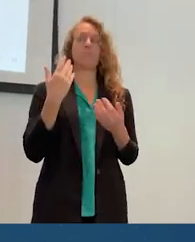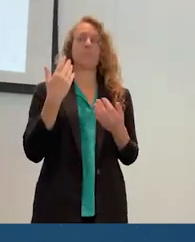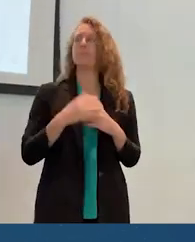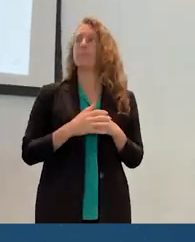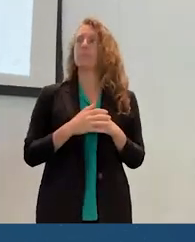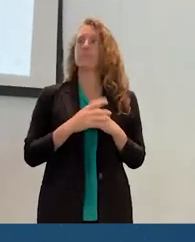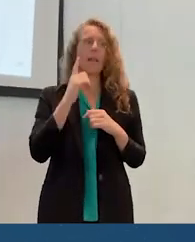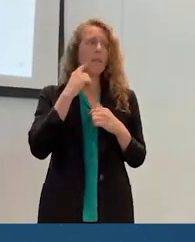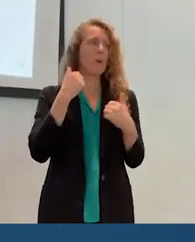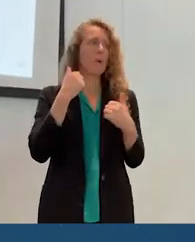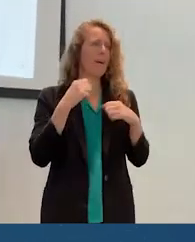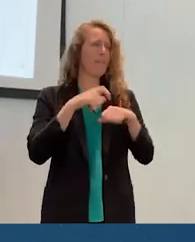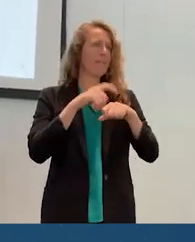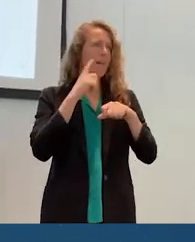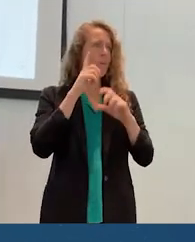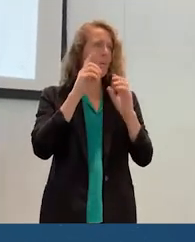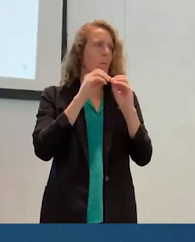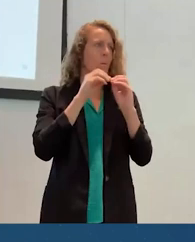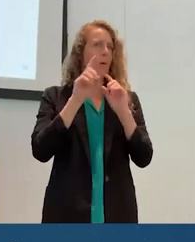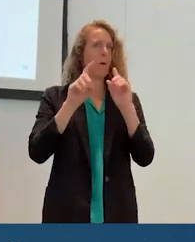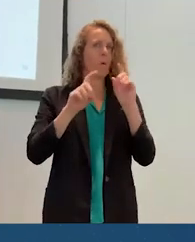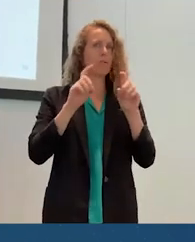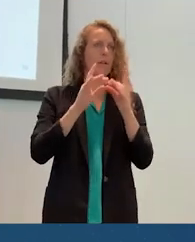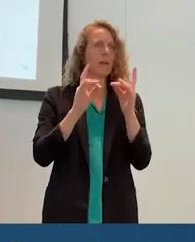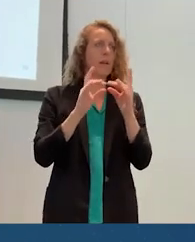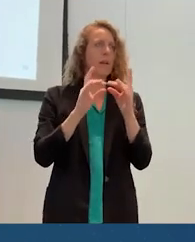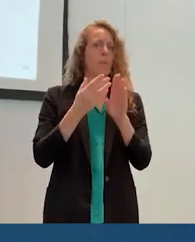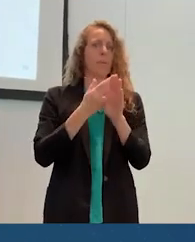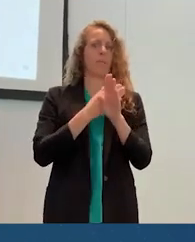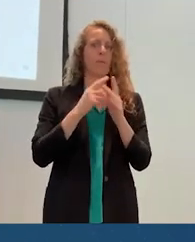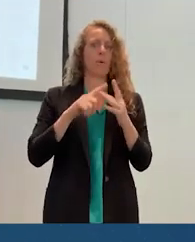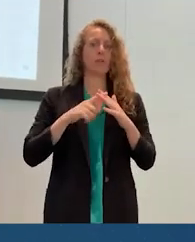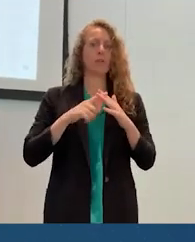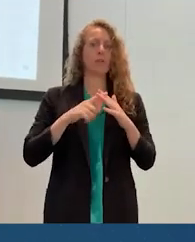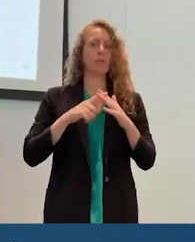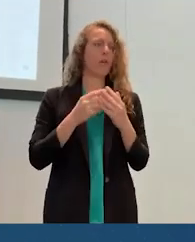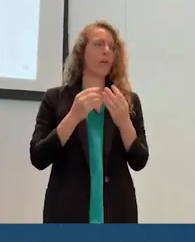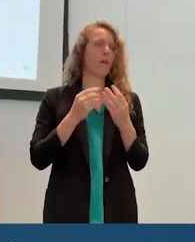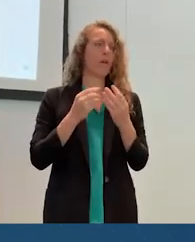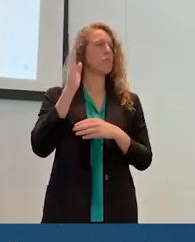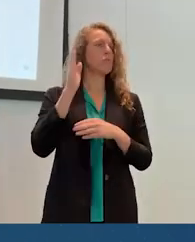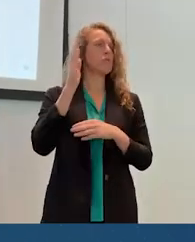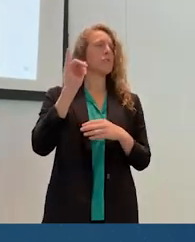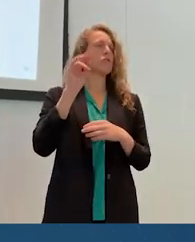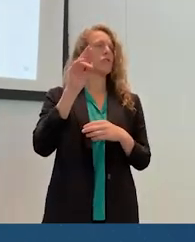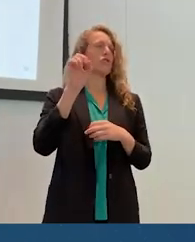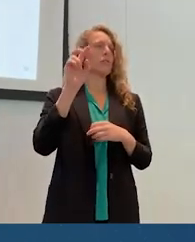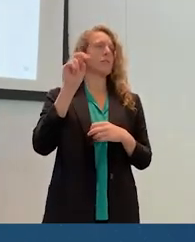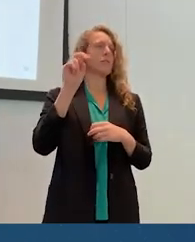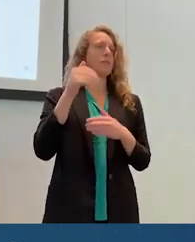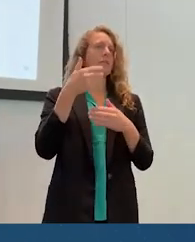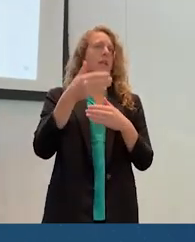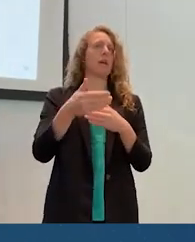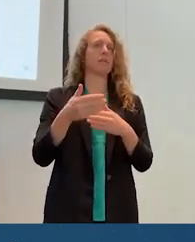I think we maybe have time for one more question or comment before we give Justin some time here in the back.